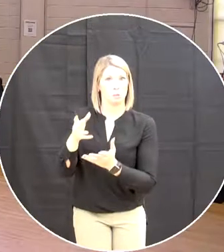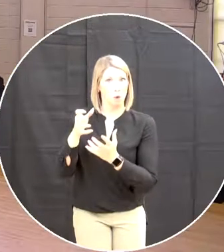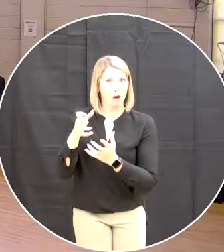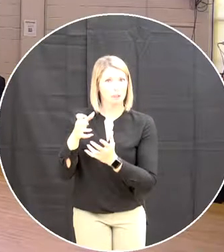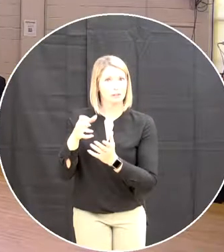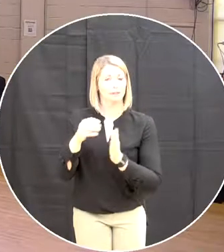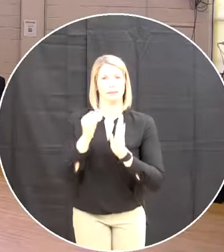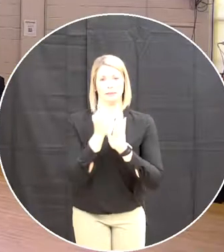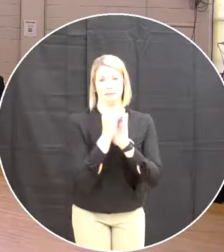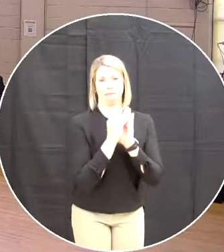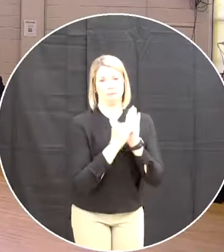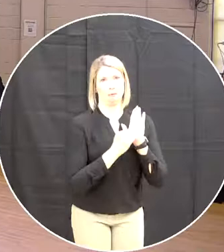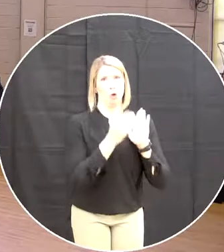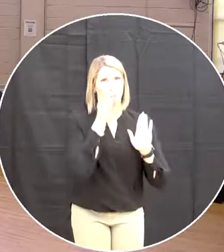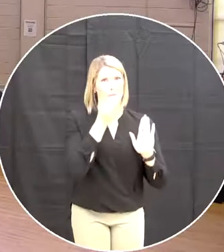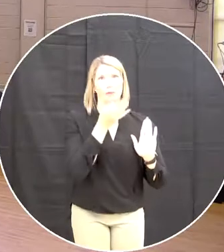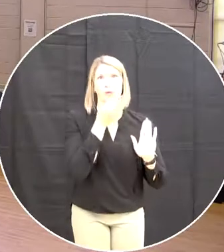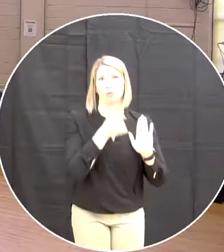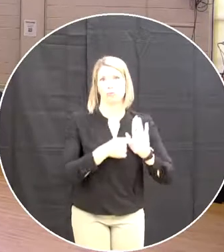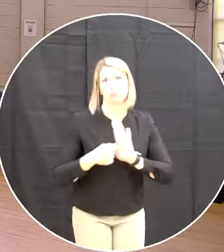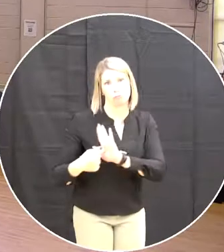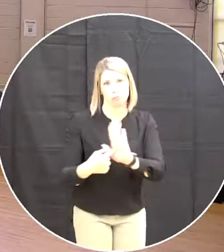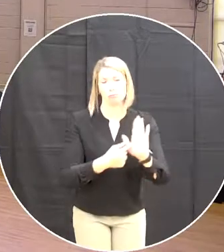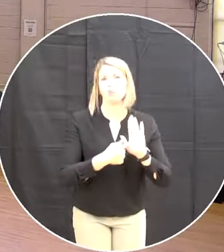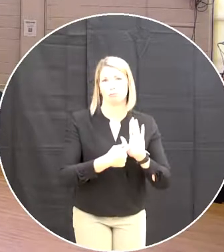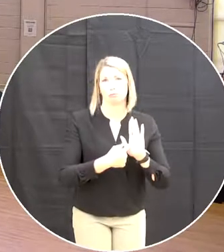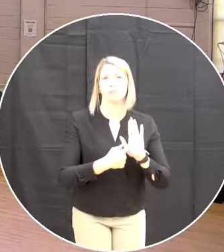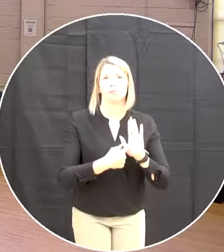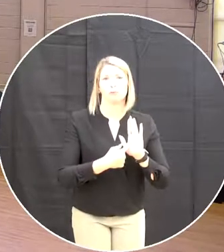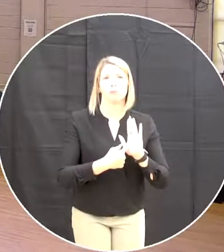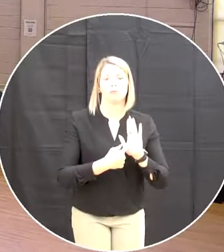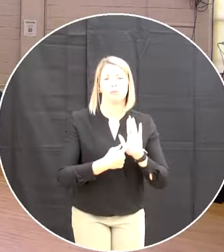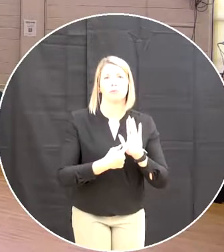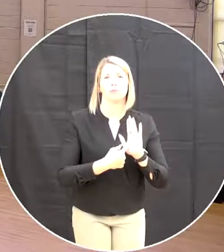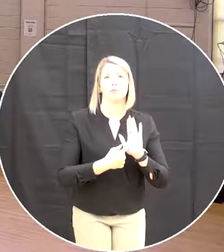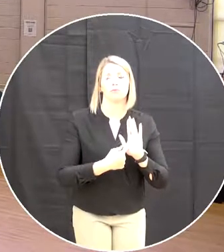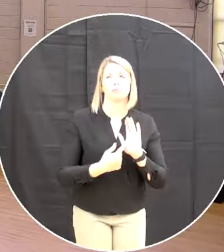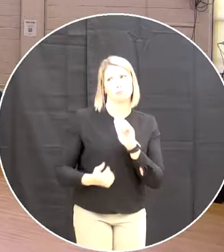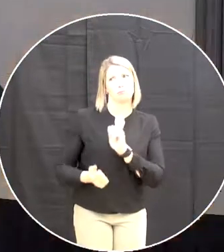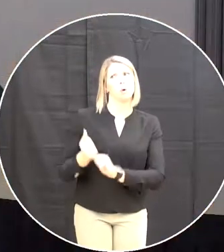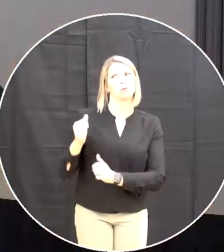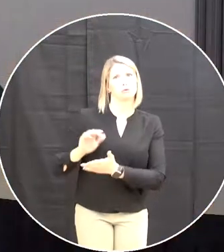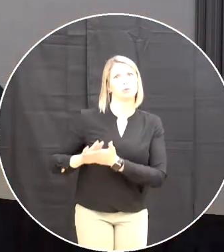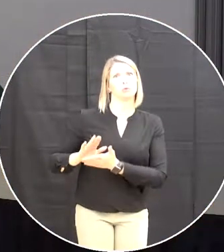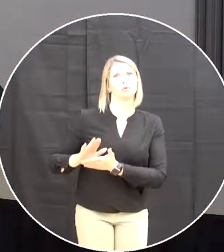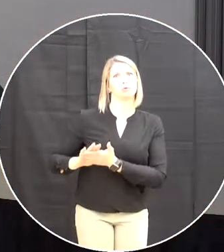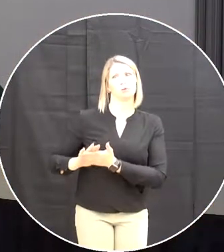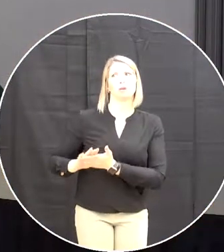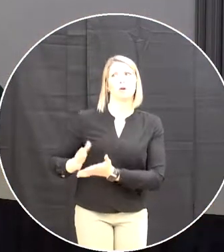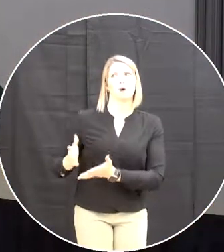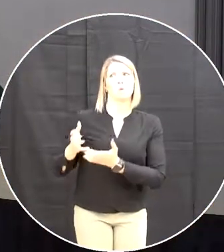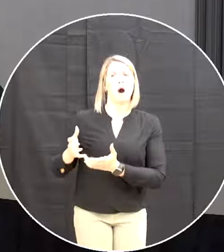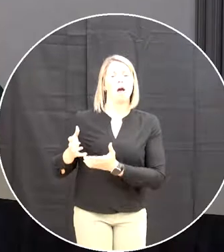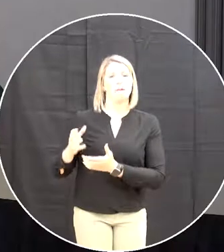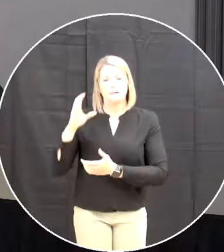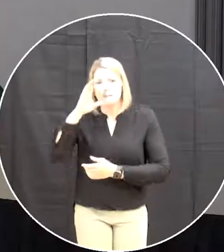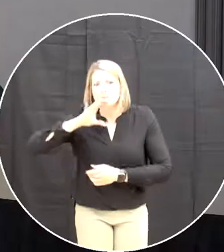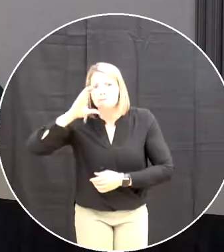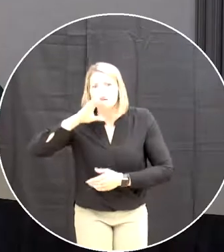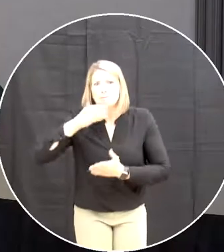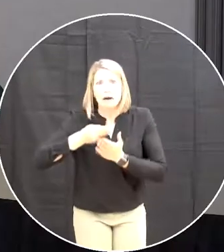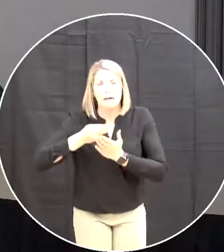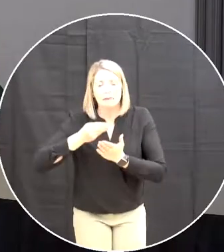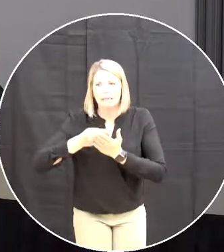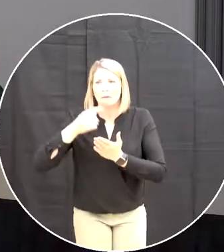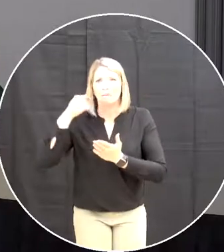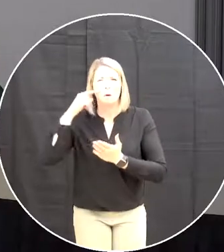followed this procedure and was very much pre and it was very much appreciated by schools who were looking for available funding for